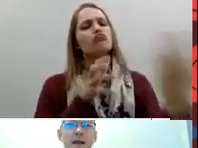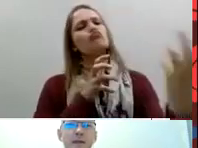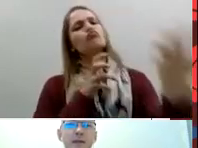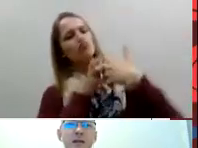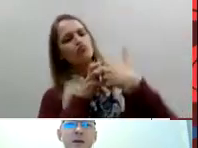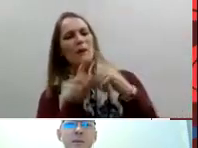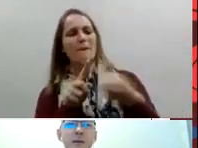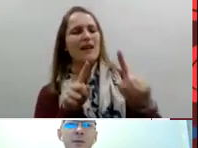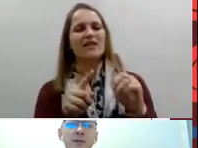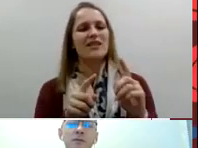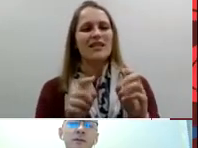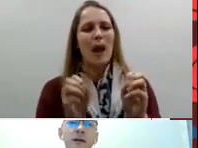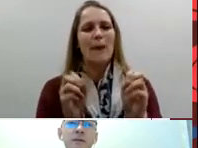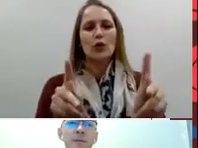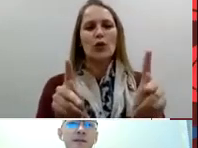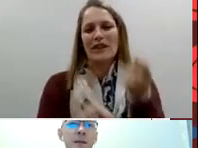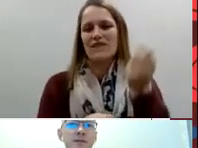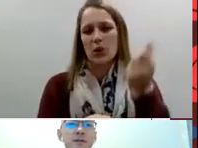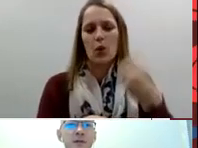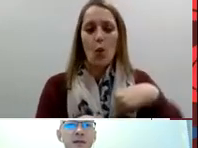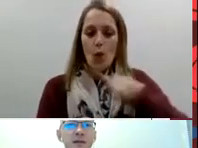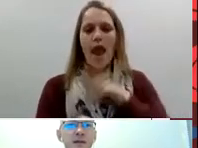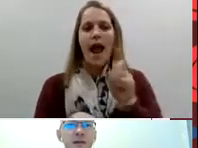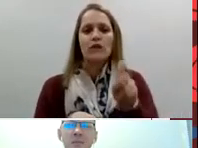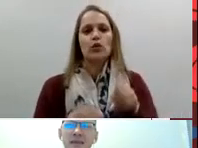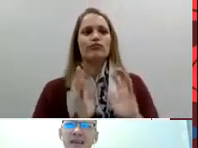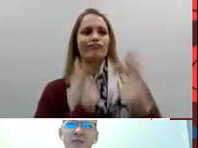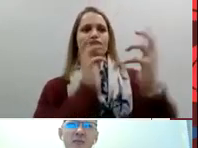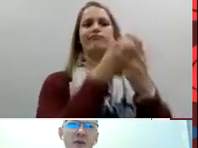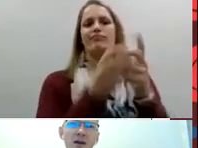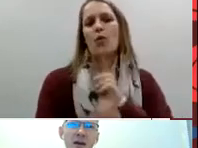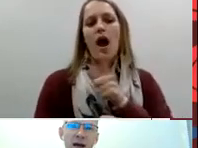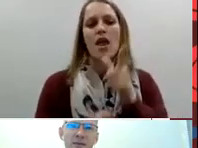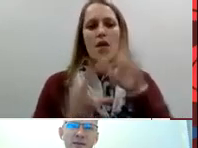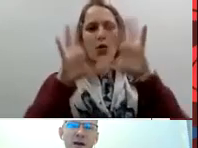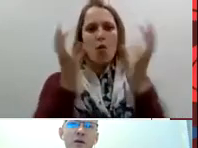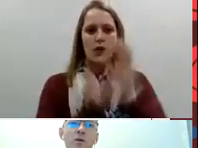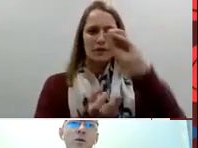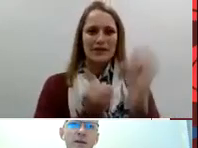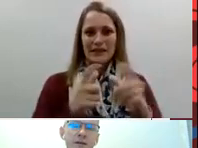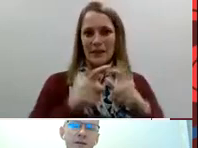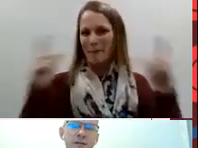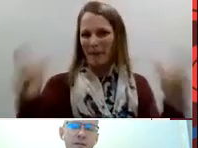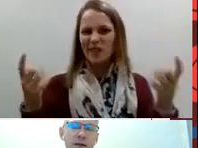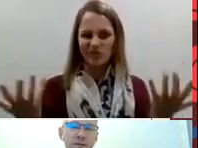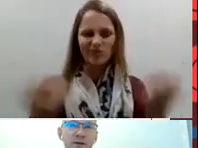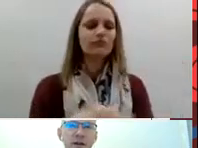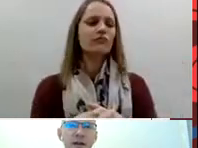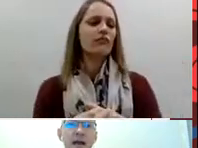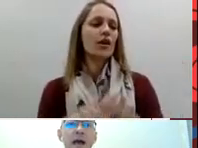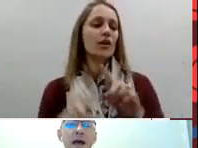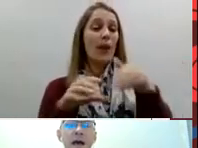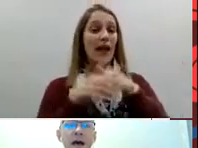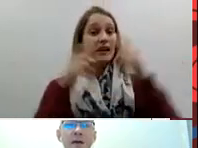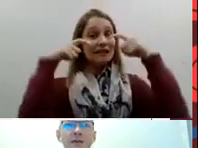and the hearing people would sometimes adapt to me but that rarely happens I always it feels